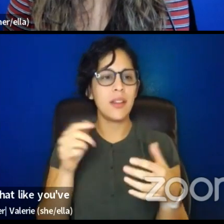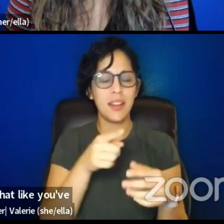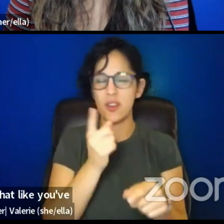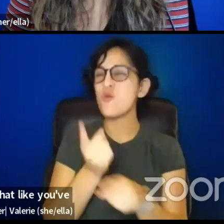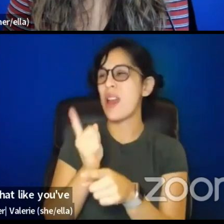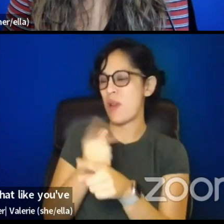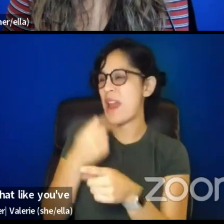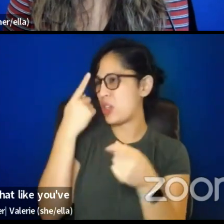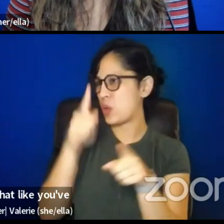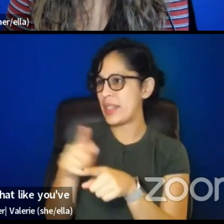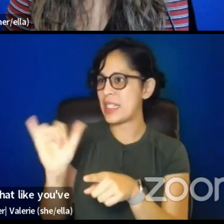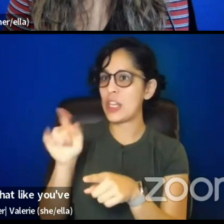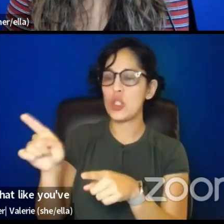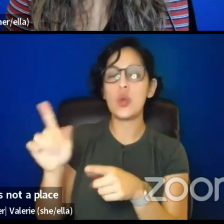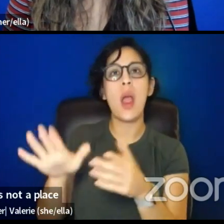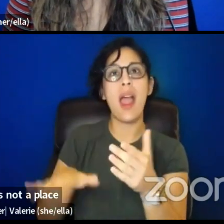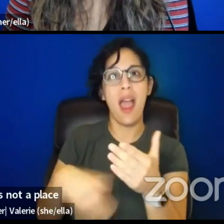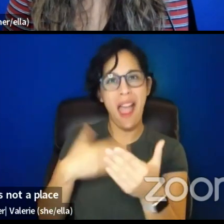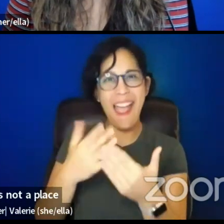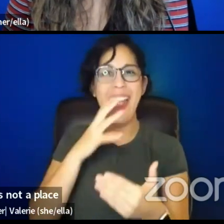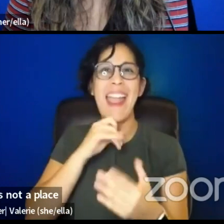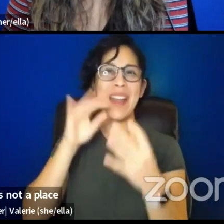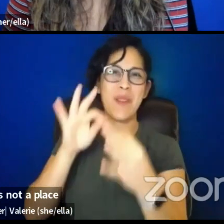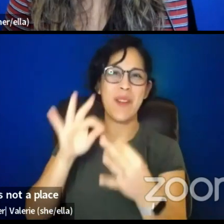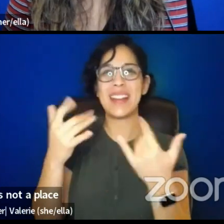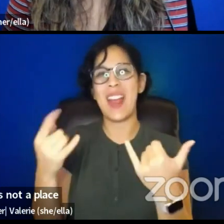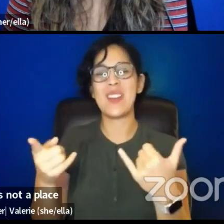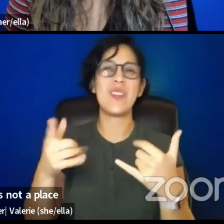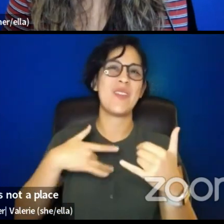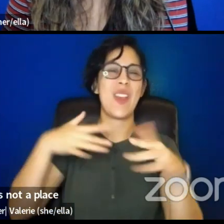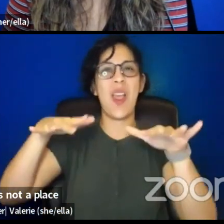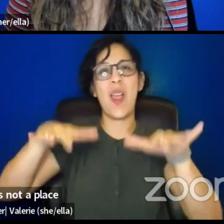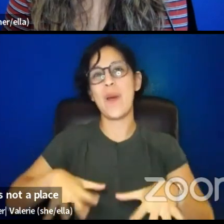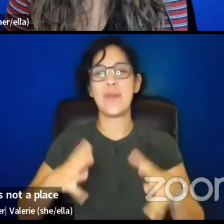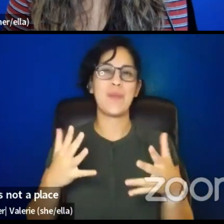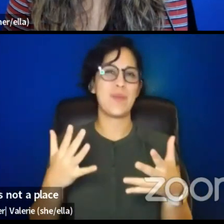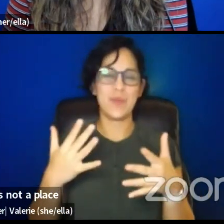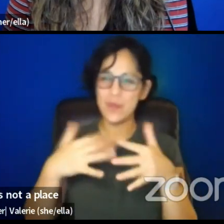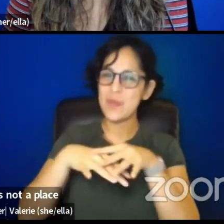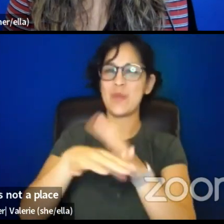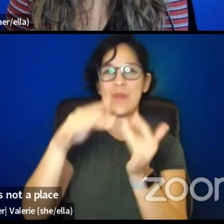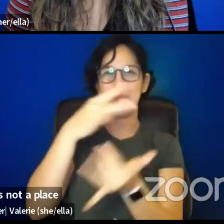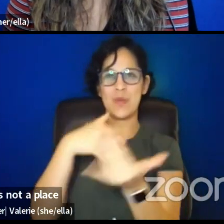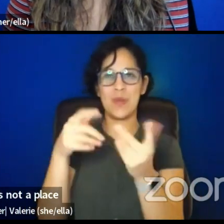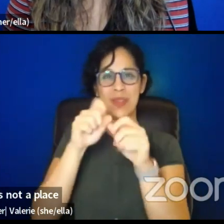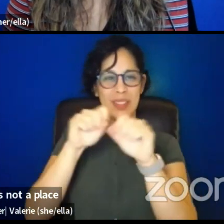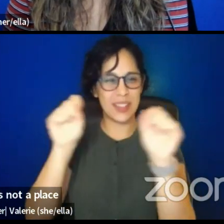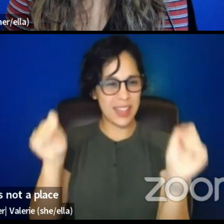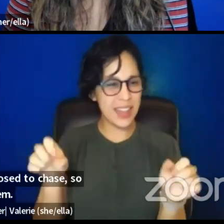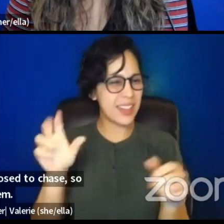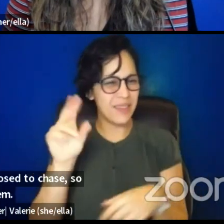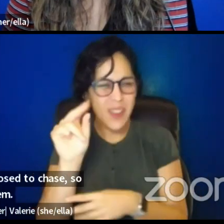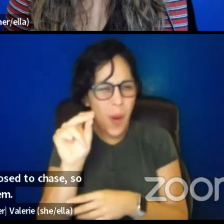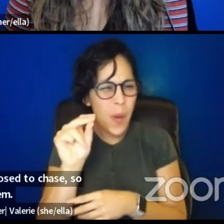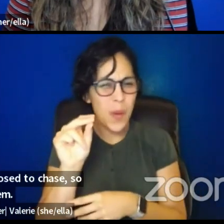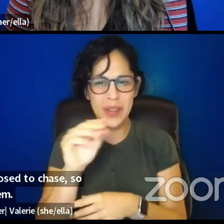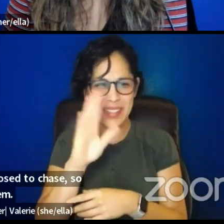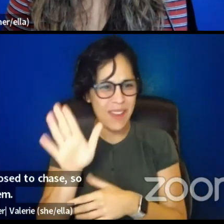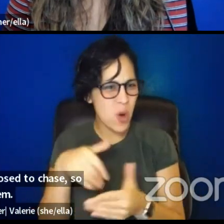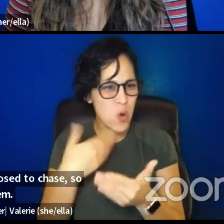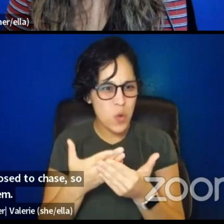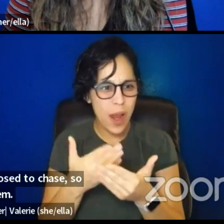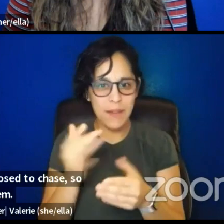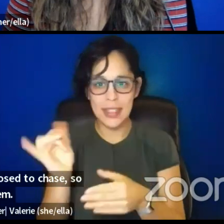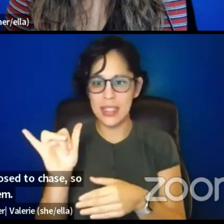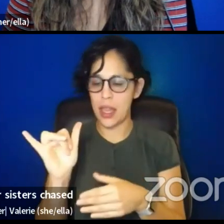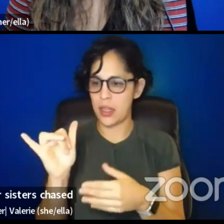enough. That's not a place. That's a carrot. It's the thing you're supposed to chase so that you stay in the system. It's like being the right age is what